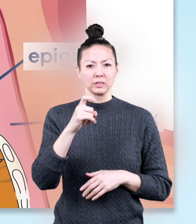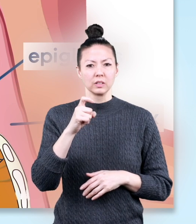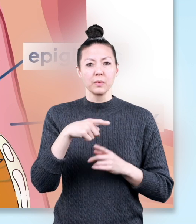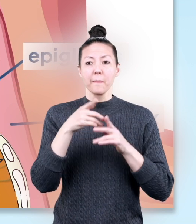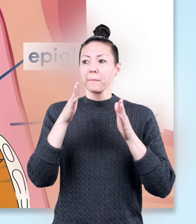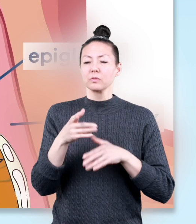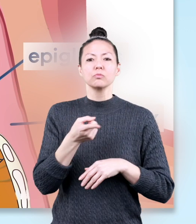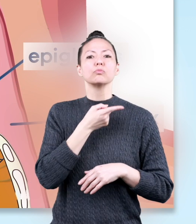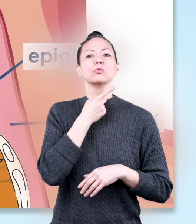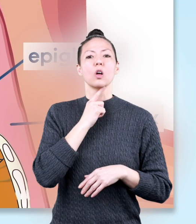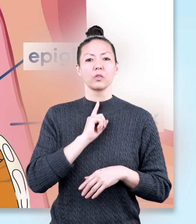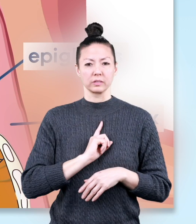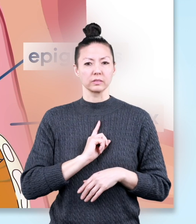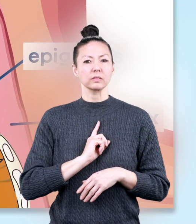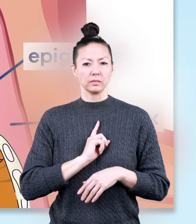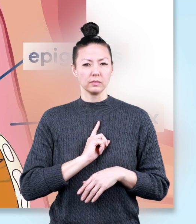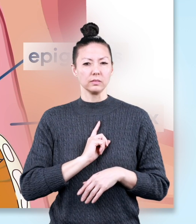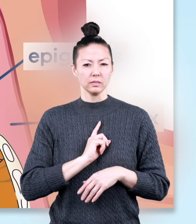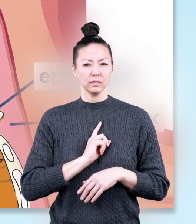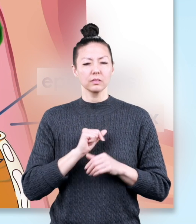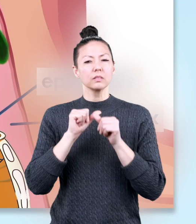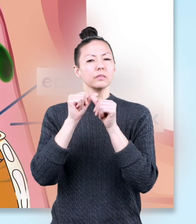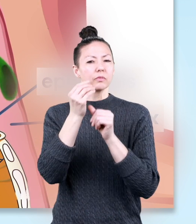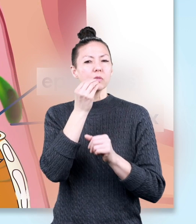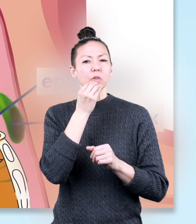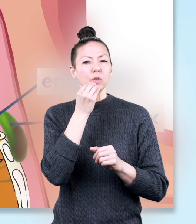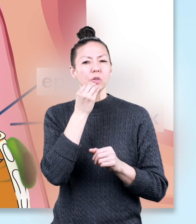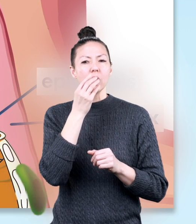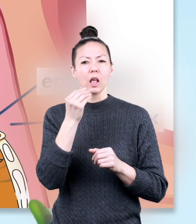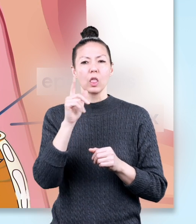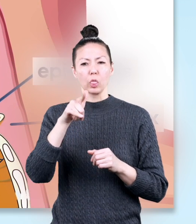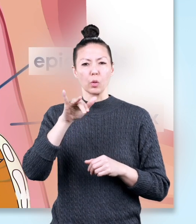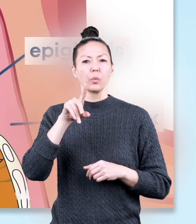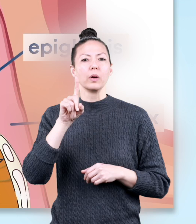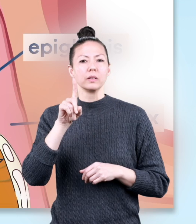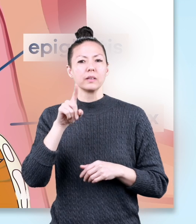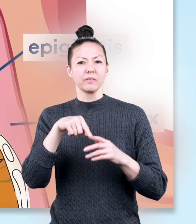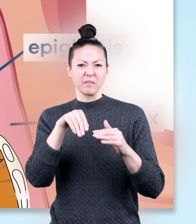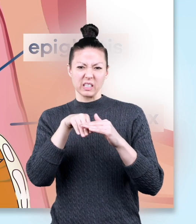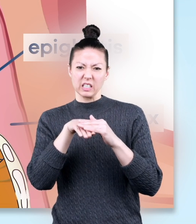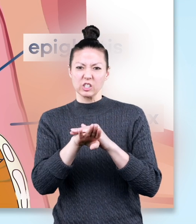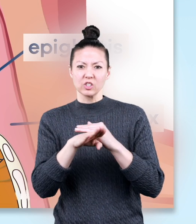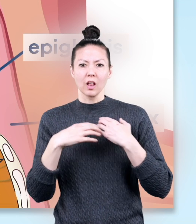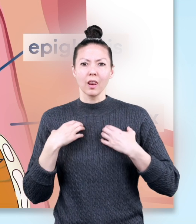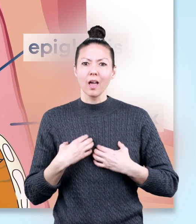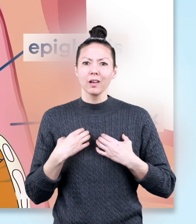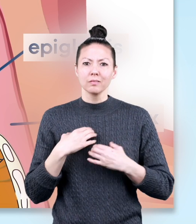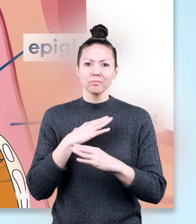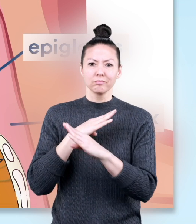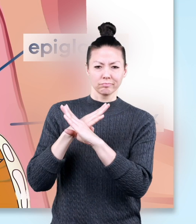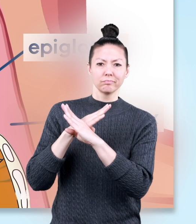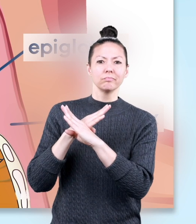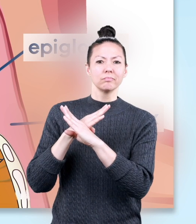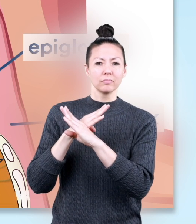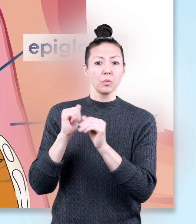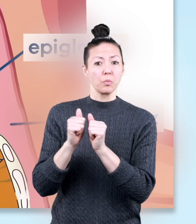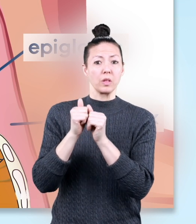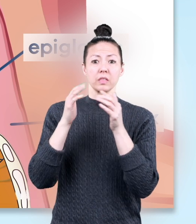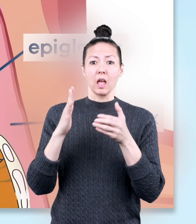pharynx when a person swallows. This keeps foods and liquids from entering the lungs.